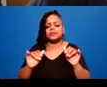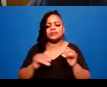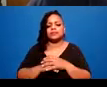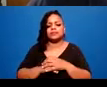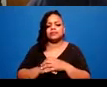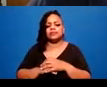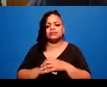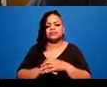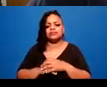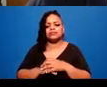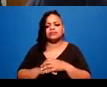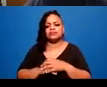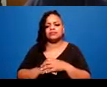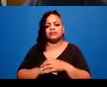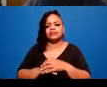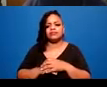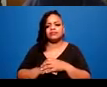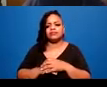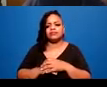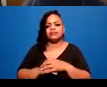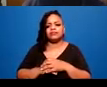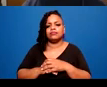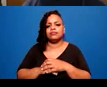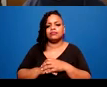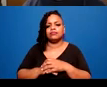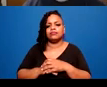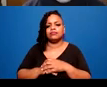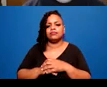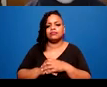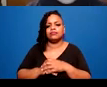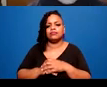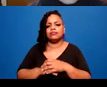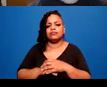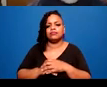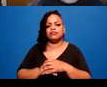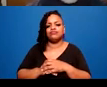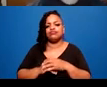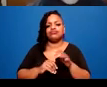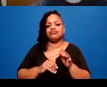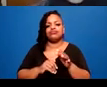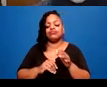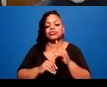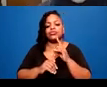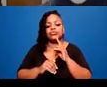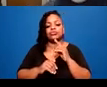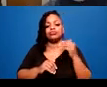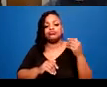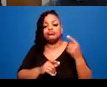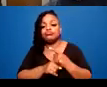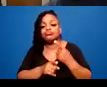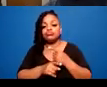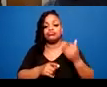You know, regular, if not weekly times where people say,